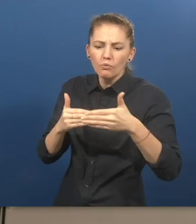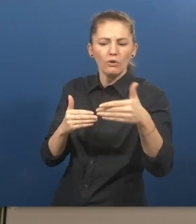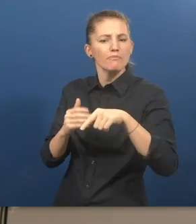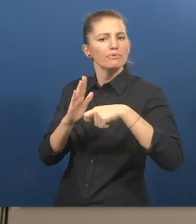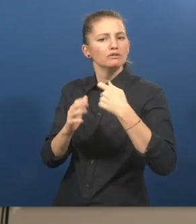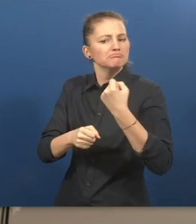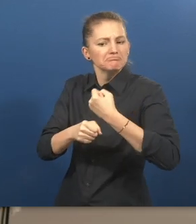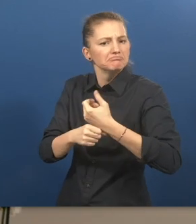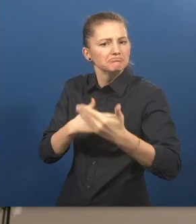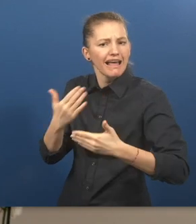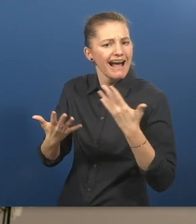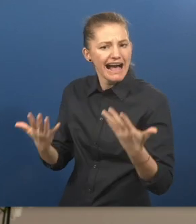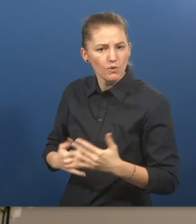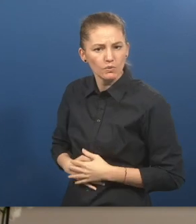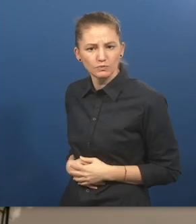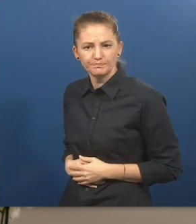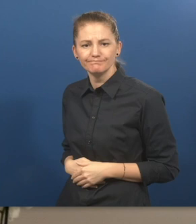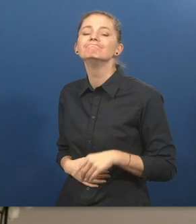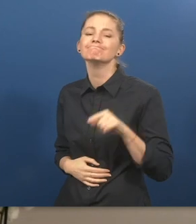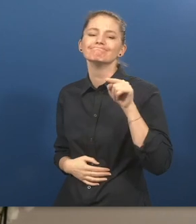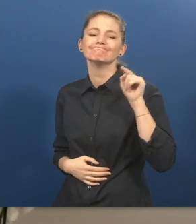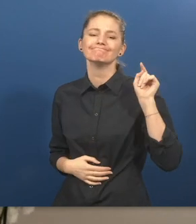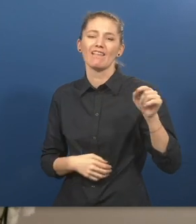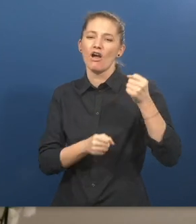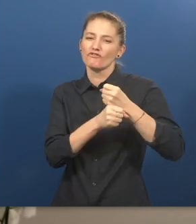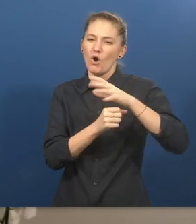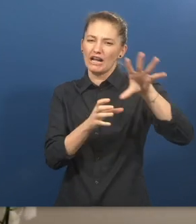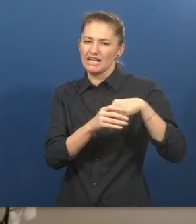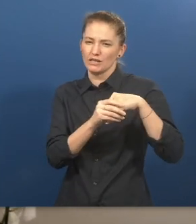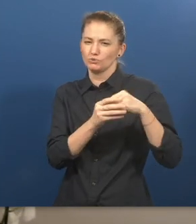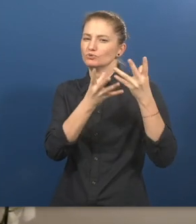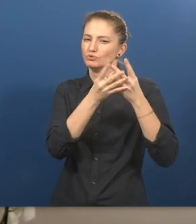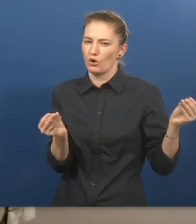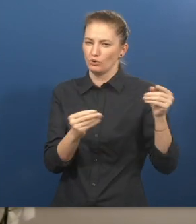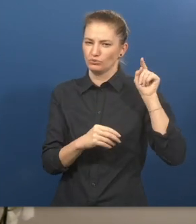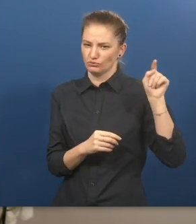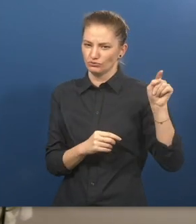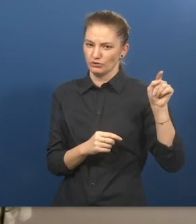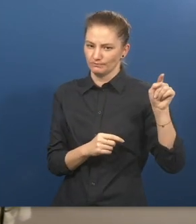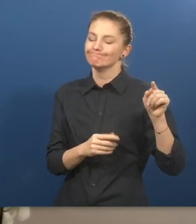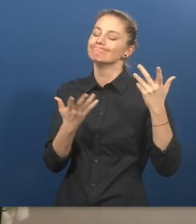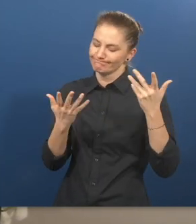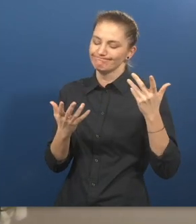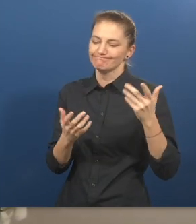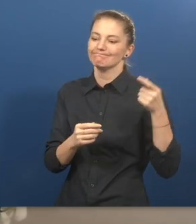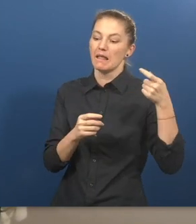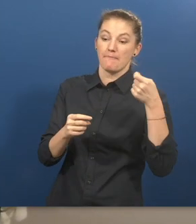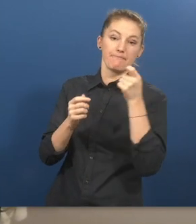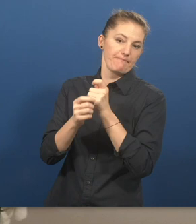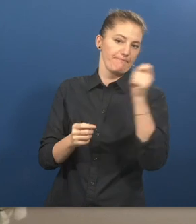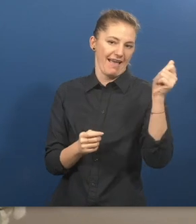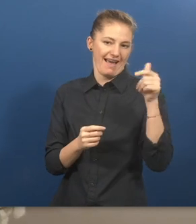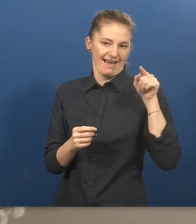The Work Inclusion solution is purchased by the company supporting the deaf or hearing employee. The cost starts at $30